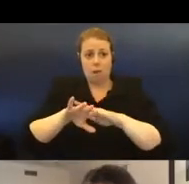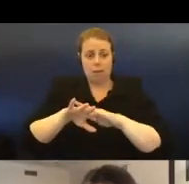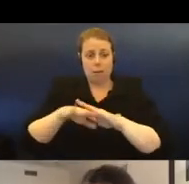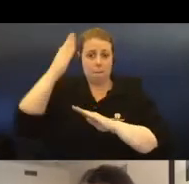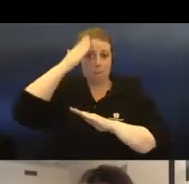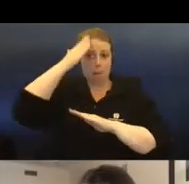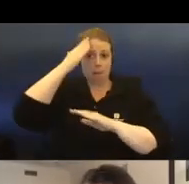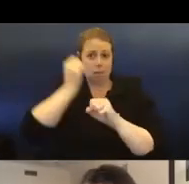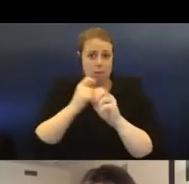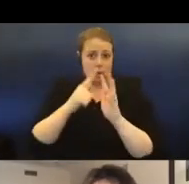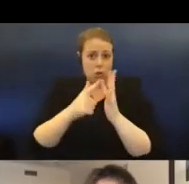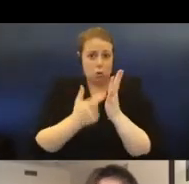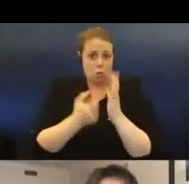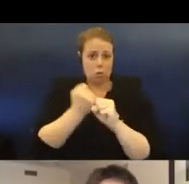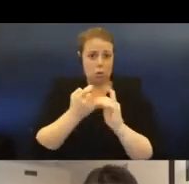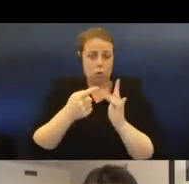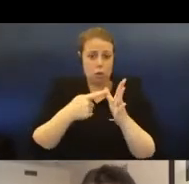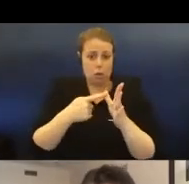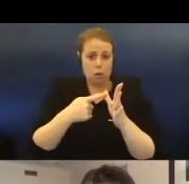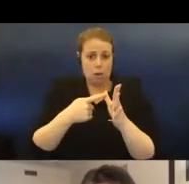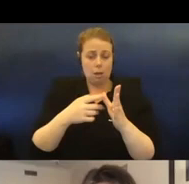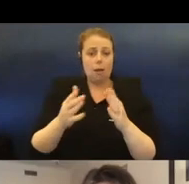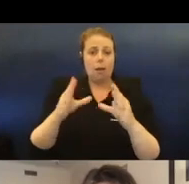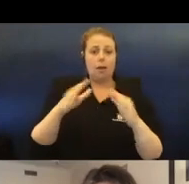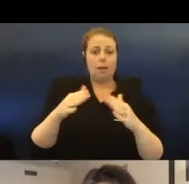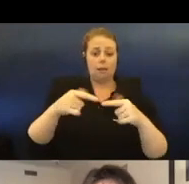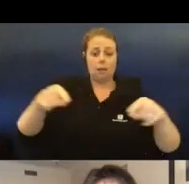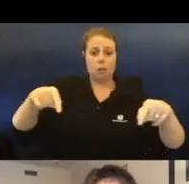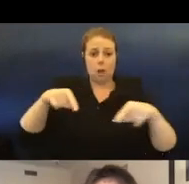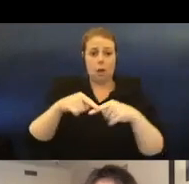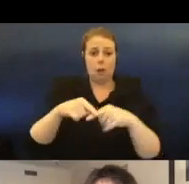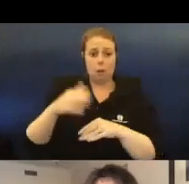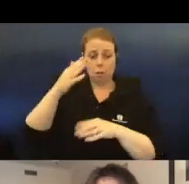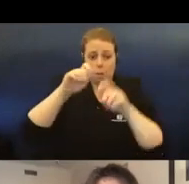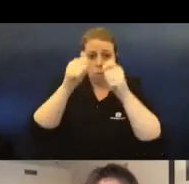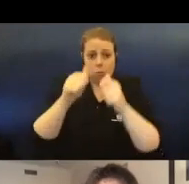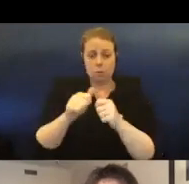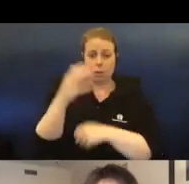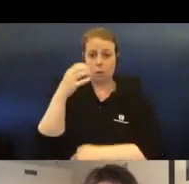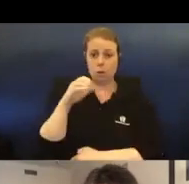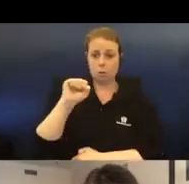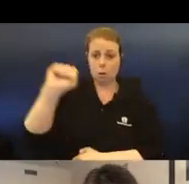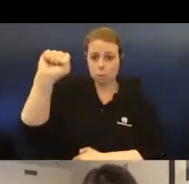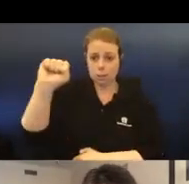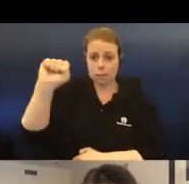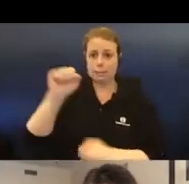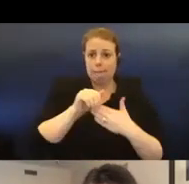a monument to the communist leader, made by prominent Soviet monumental sculptor Valentin Tokuridze.